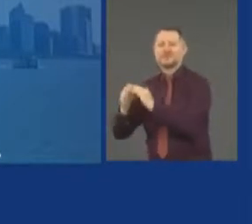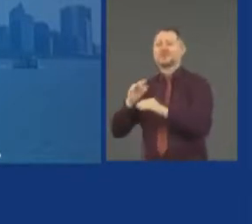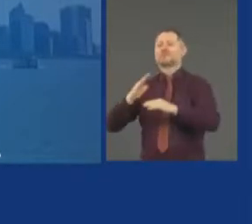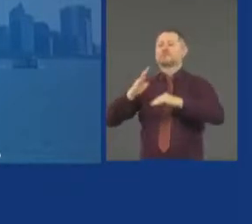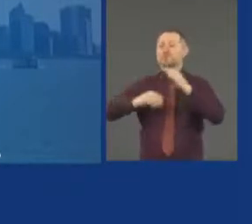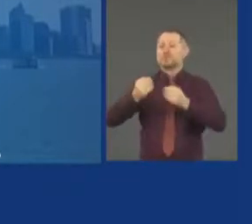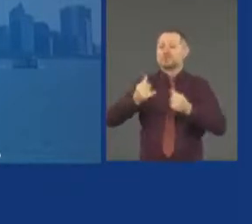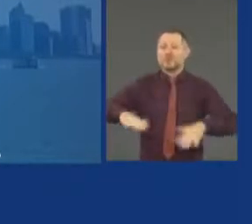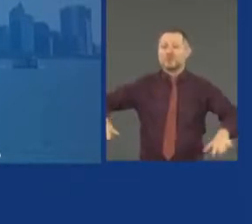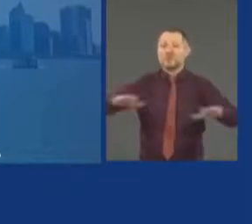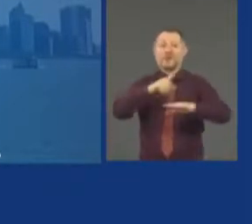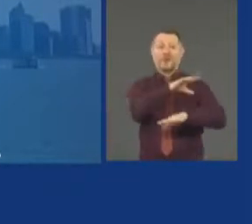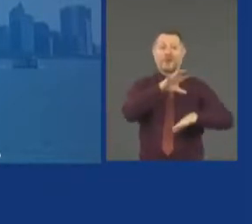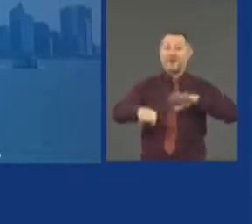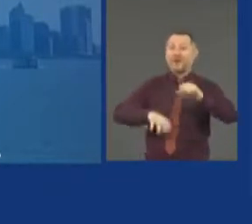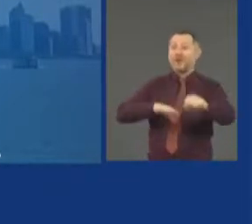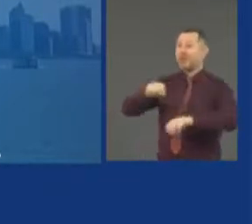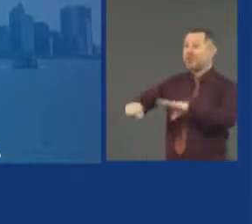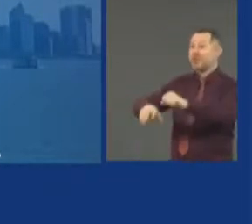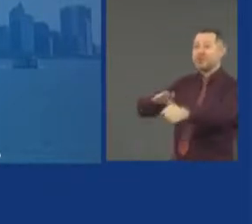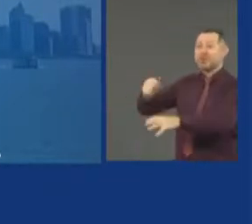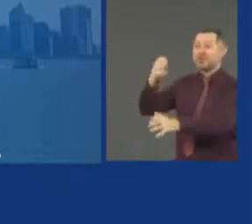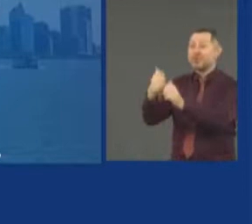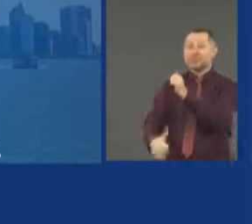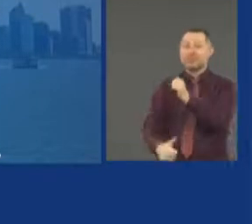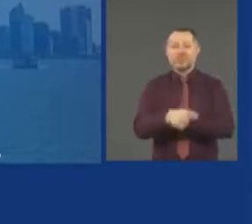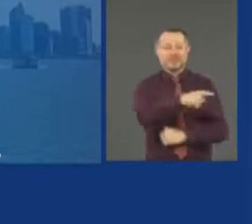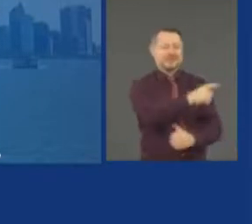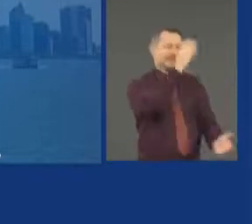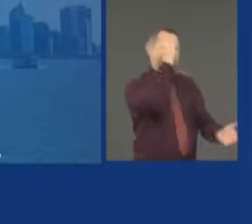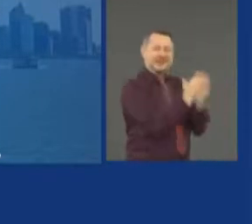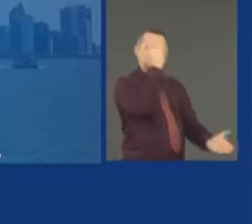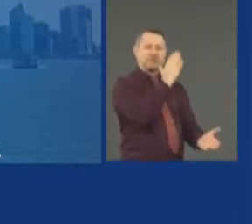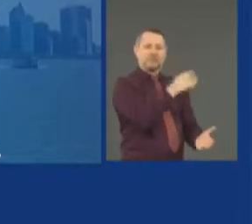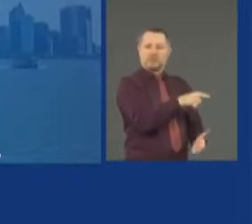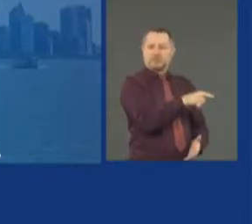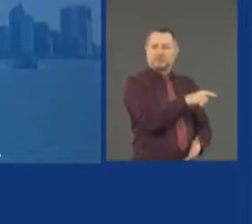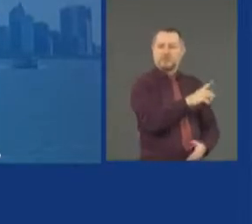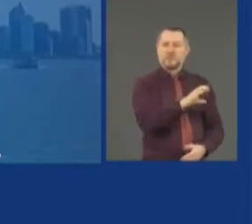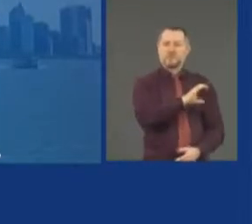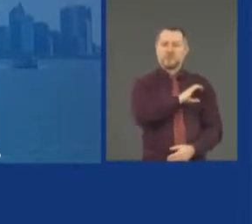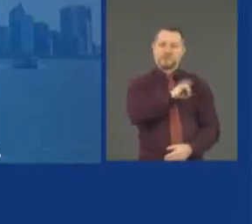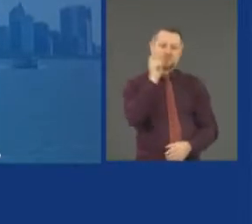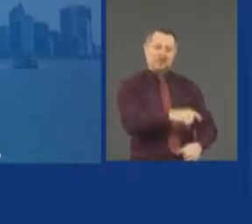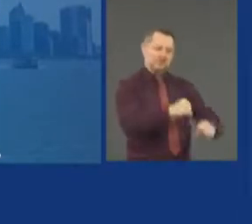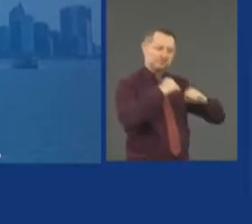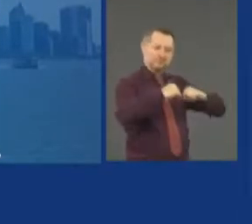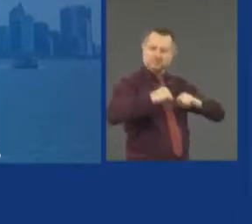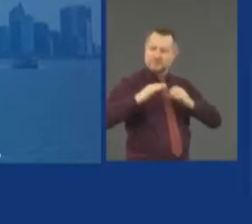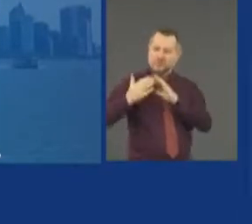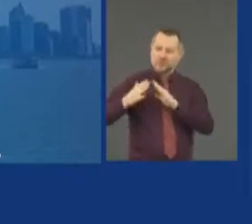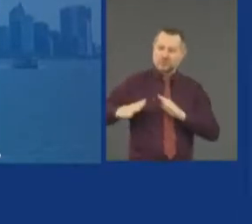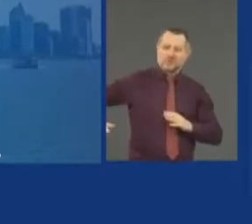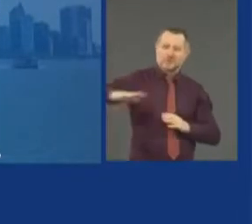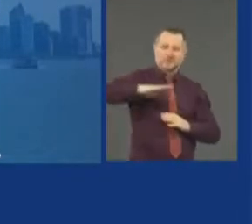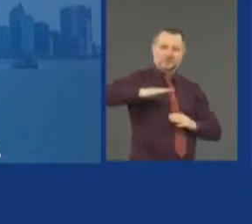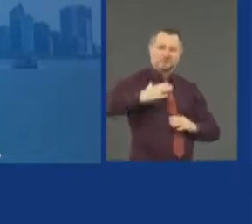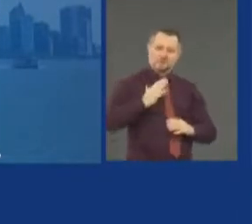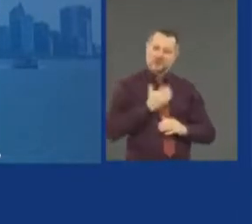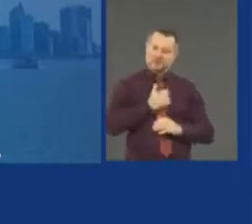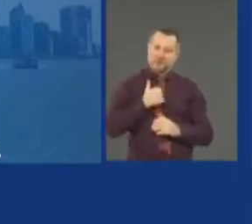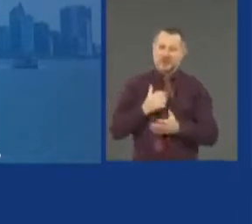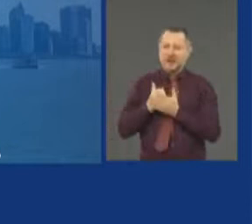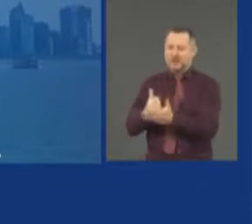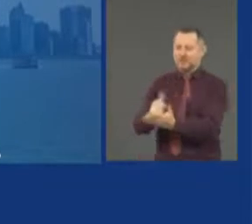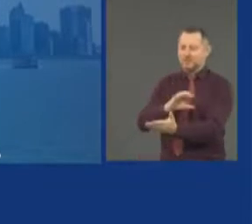has to be stopped. Police have to do their job. And we have to help the police do their job. And at the same time,